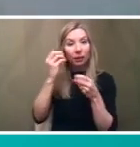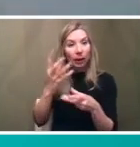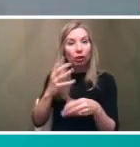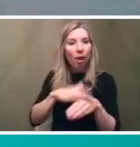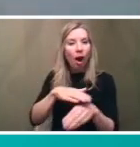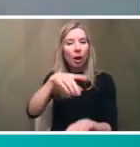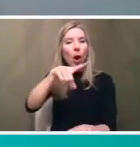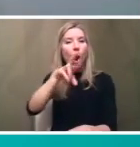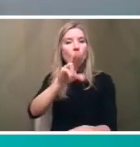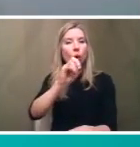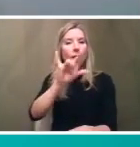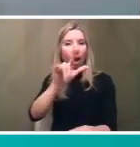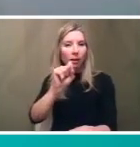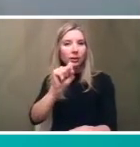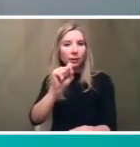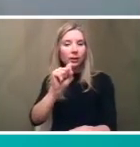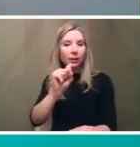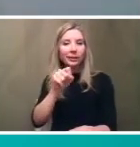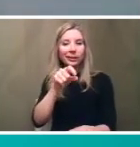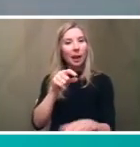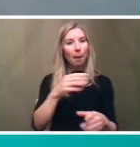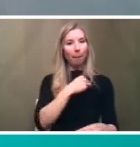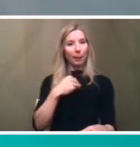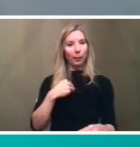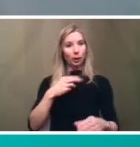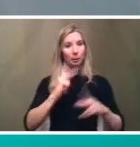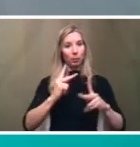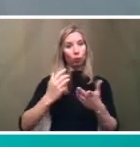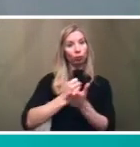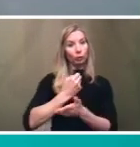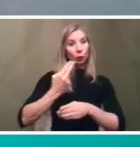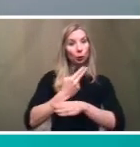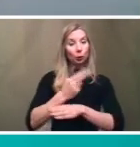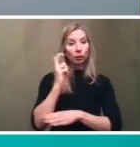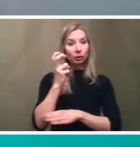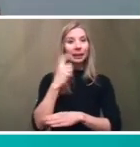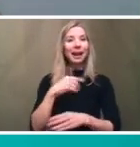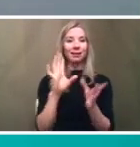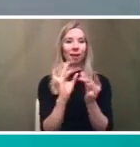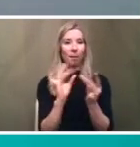um like bethany said they can they can comment and we can then validate um what we see in the data